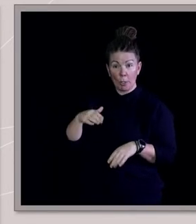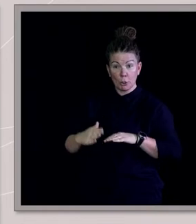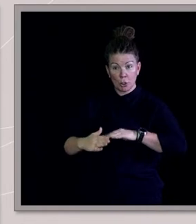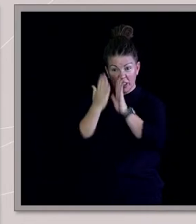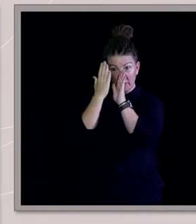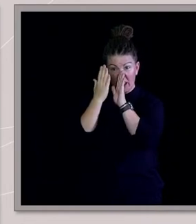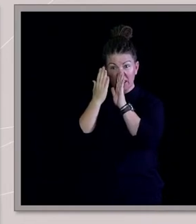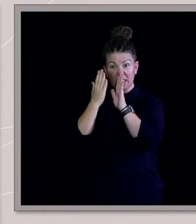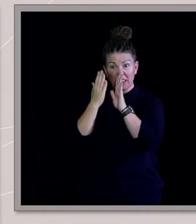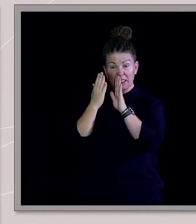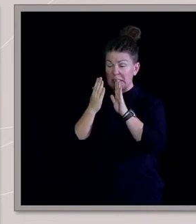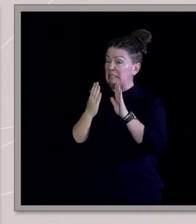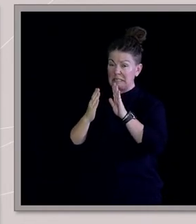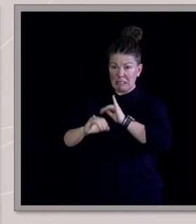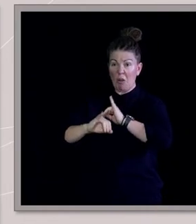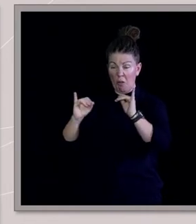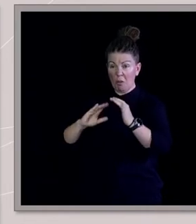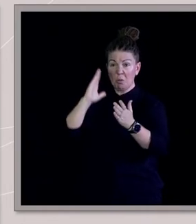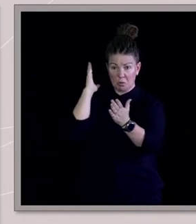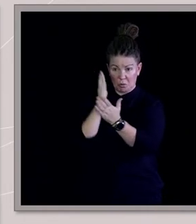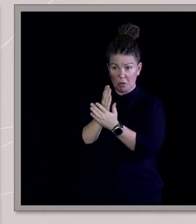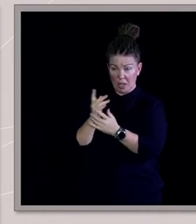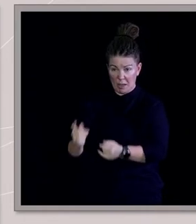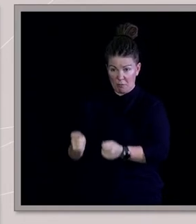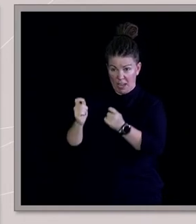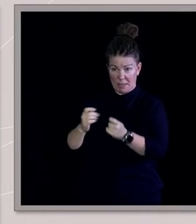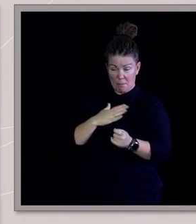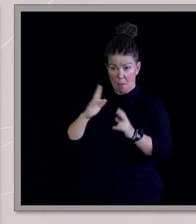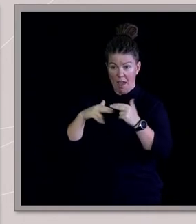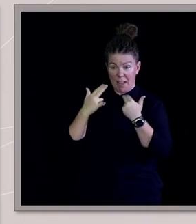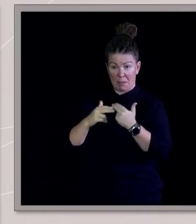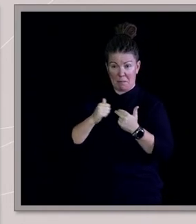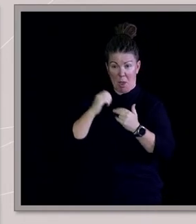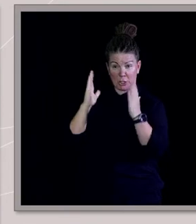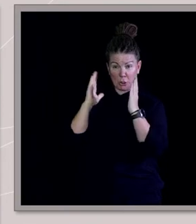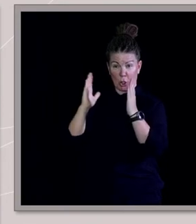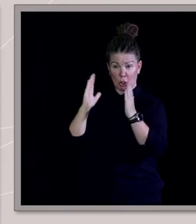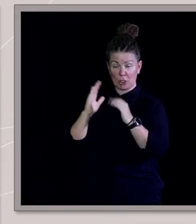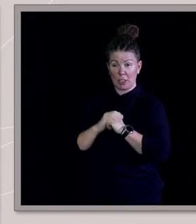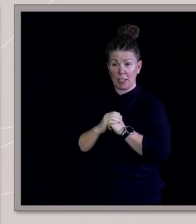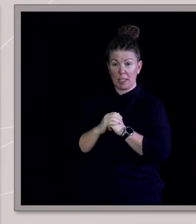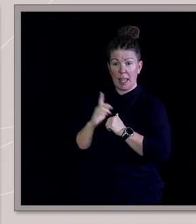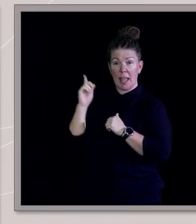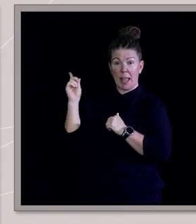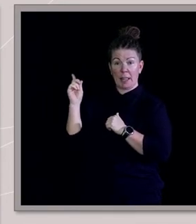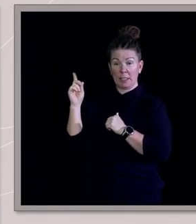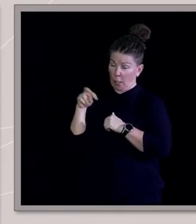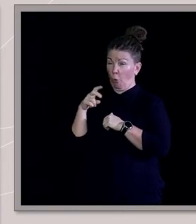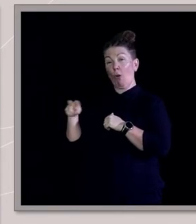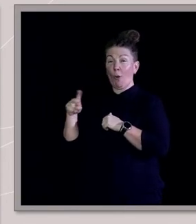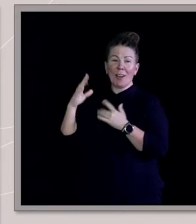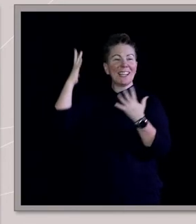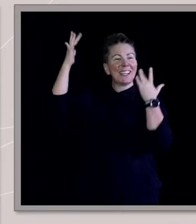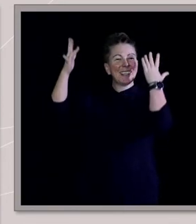the most painful, inconvenient truth you could ever raise in my family and my church. At that point, I was still lost in the euphoria